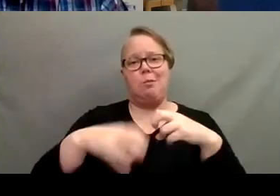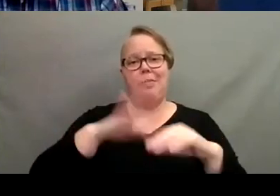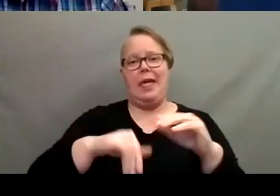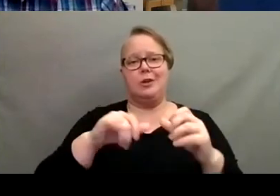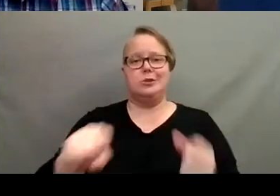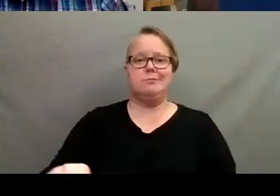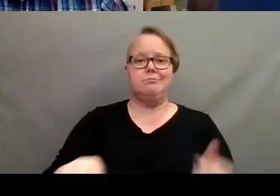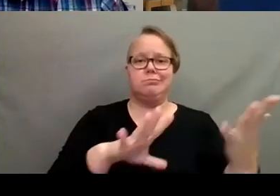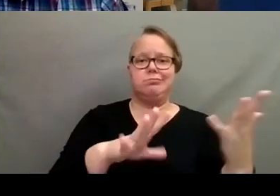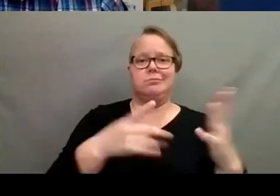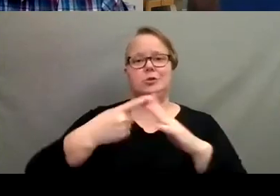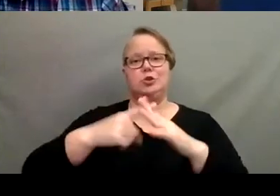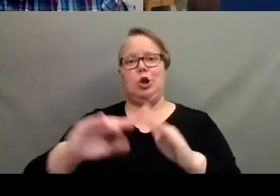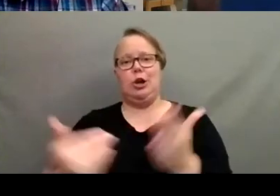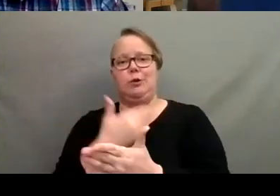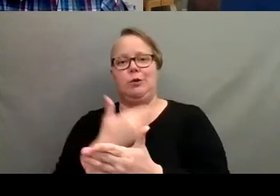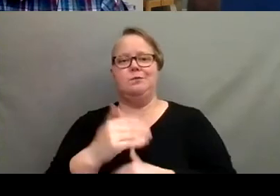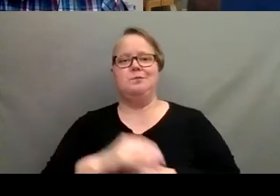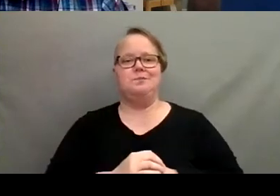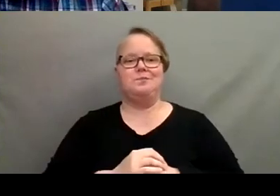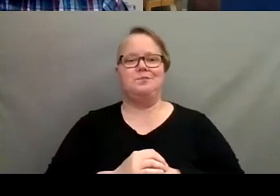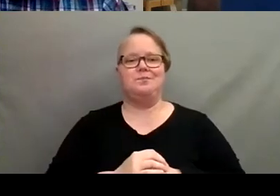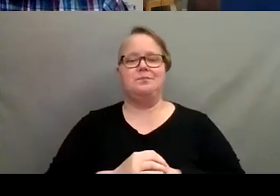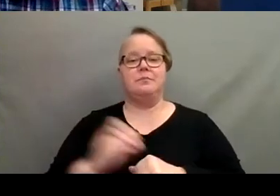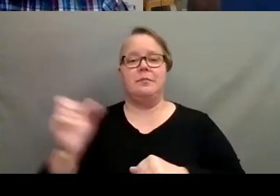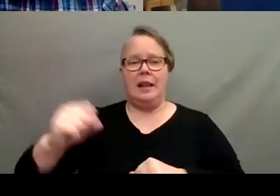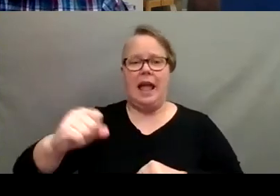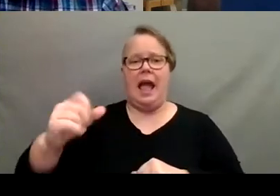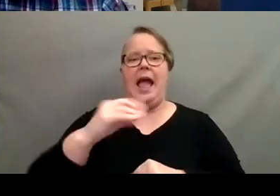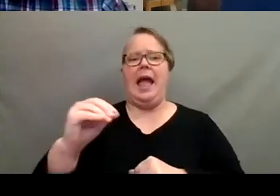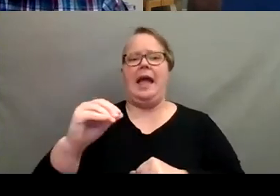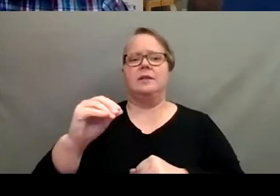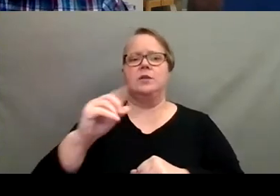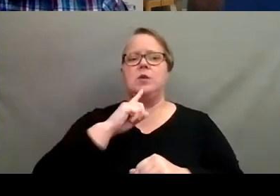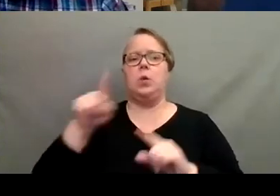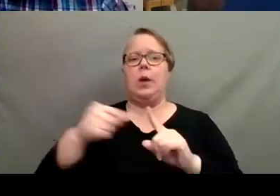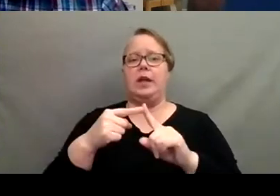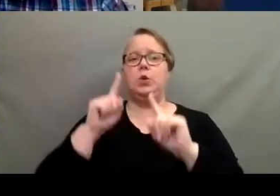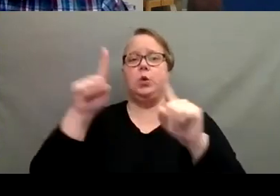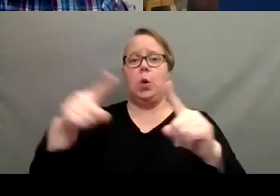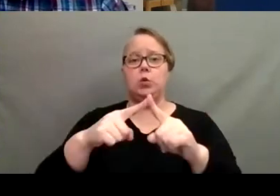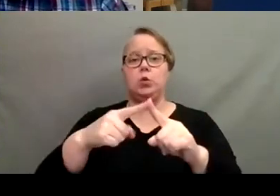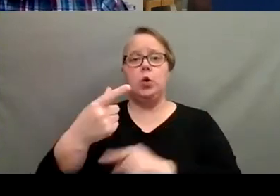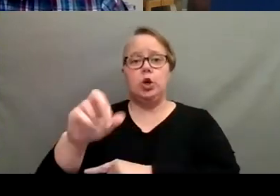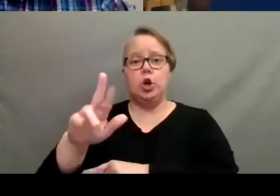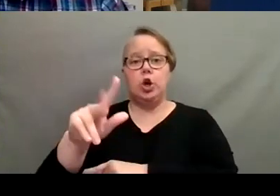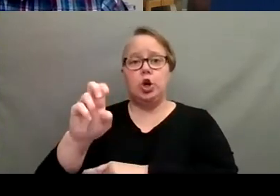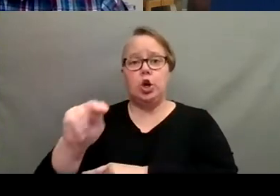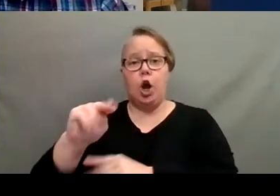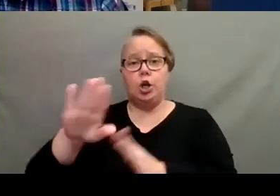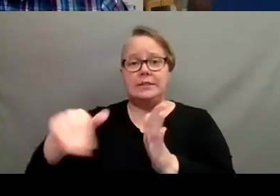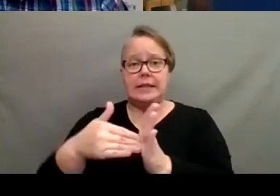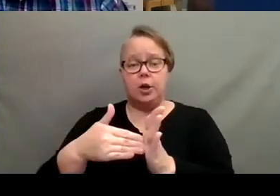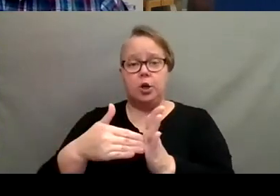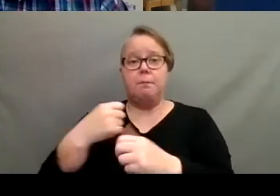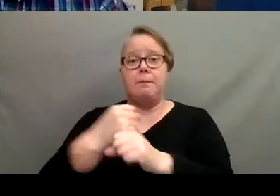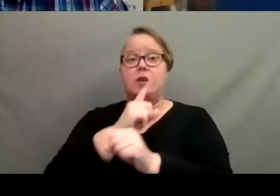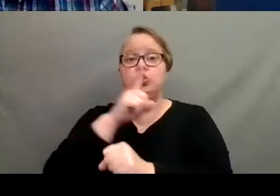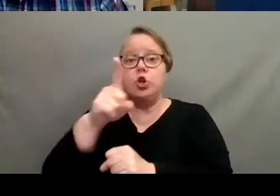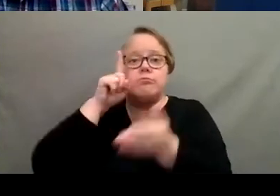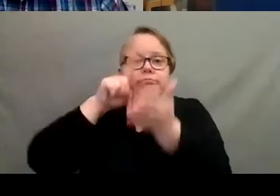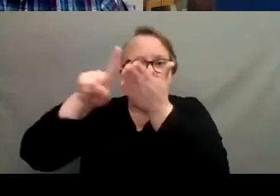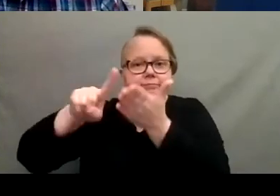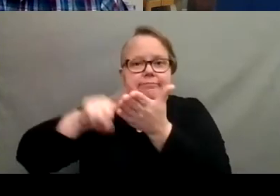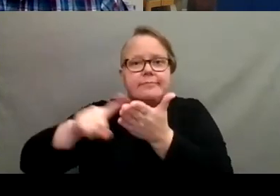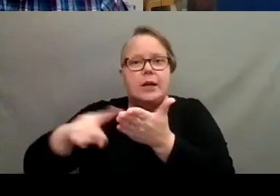started over in the first place. And then whenever, so when you go, do go to the garden center, then of course, make sure you inspect that